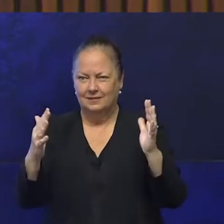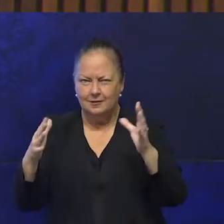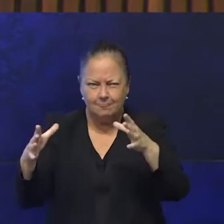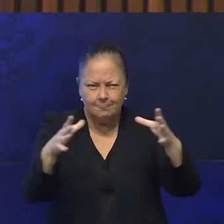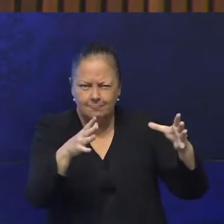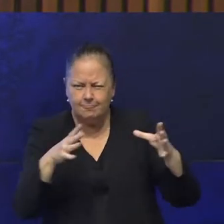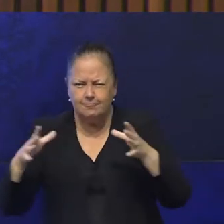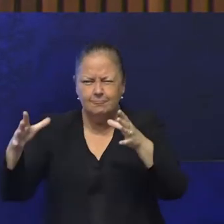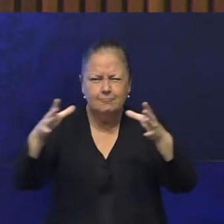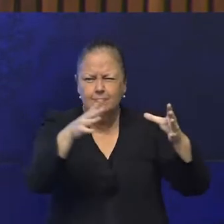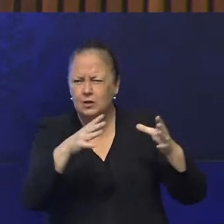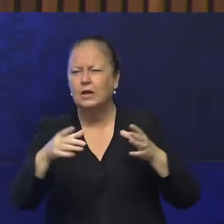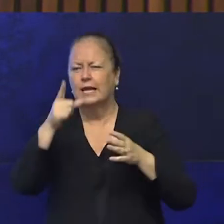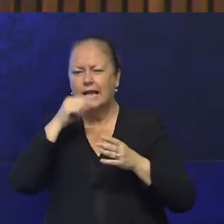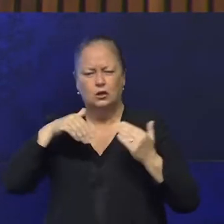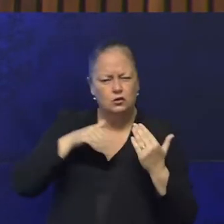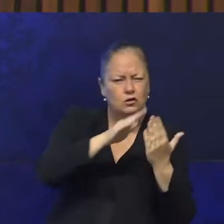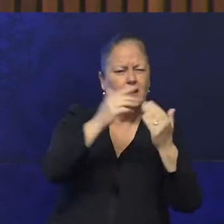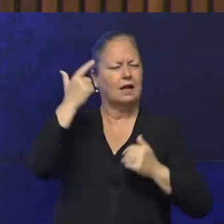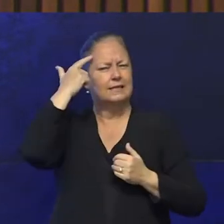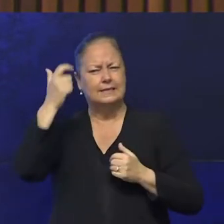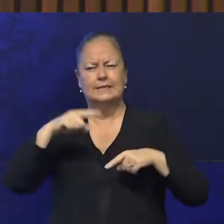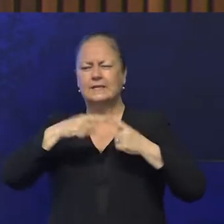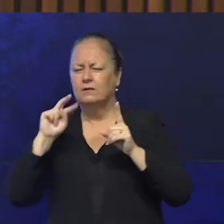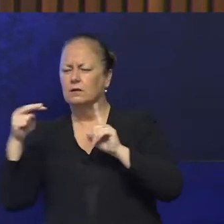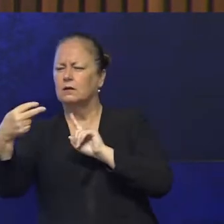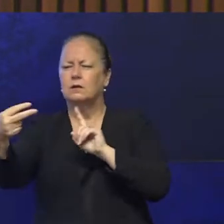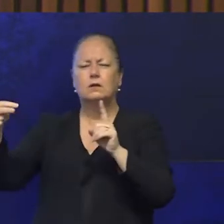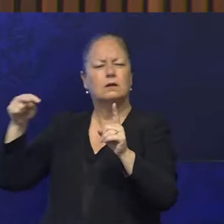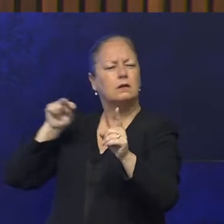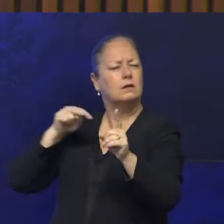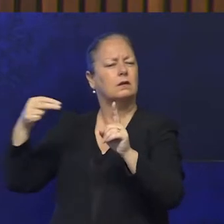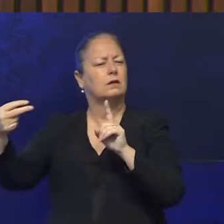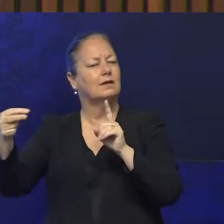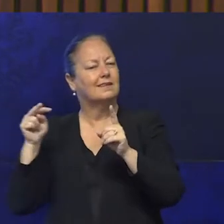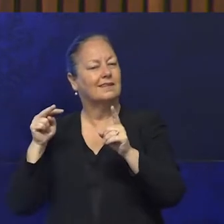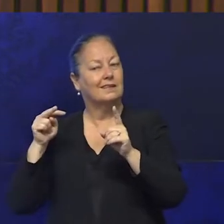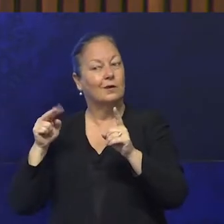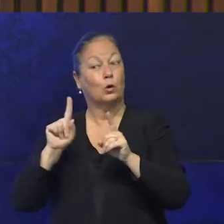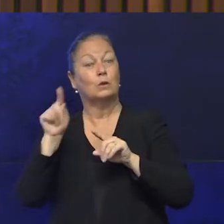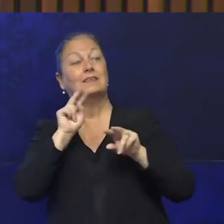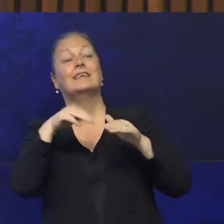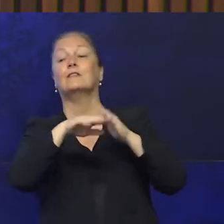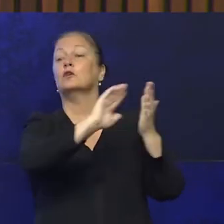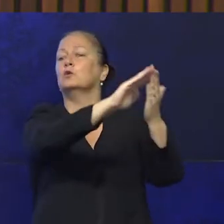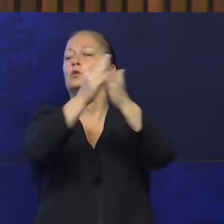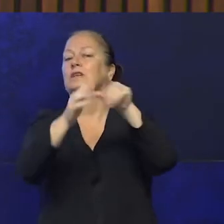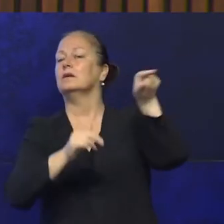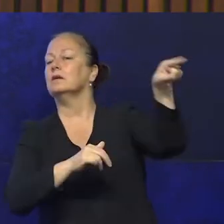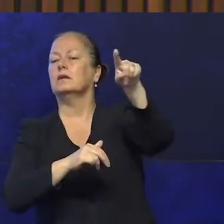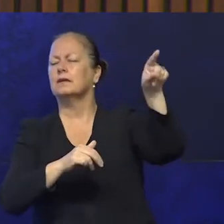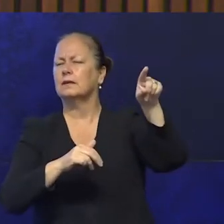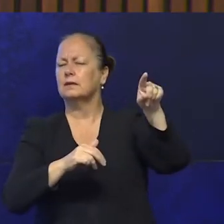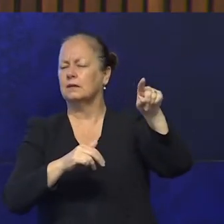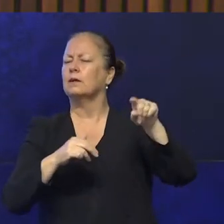ideas, perceptions and perspectives that are in our community, to challenge us to think about new